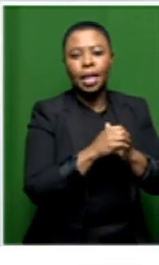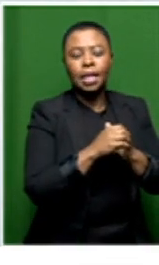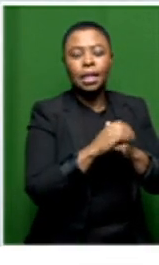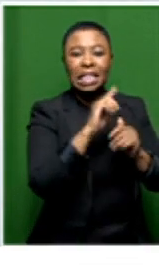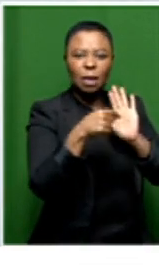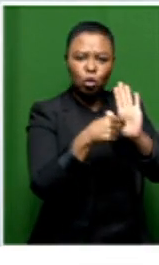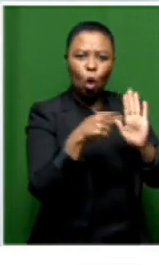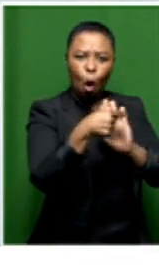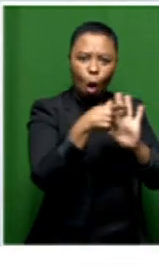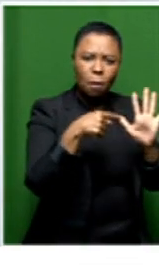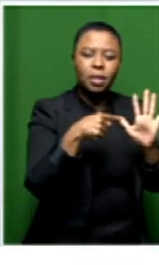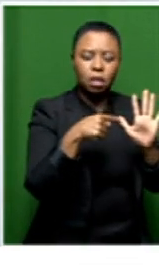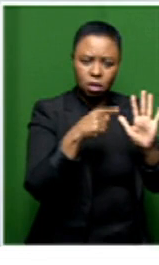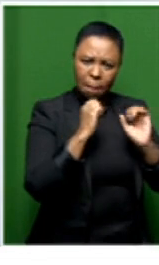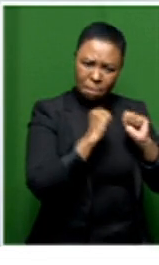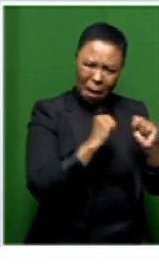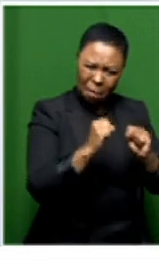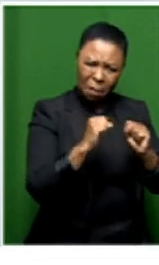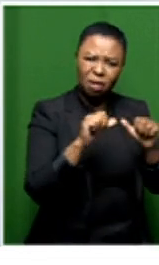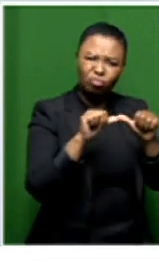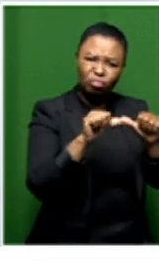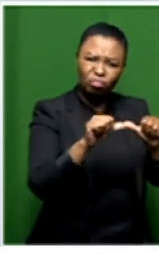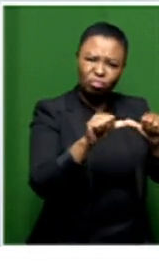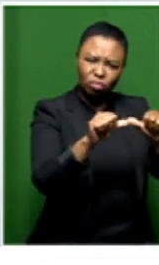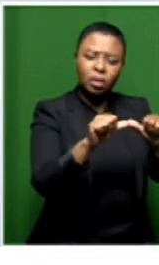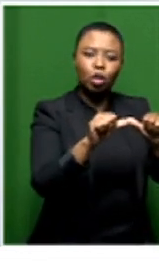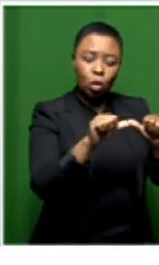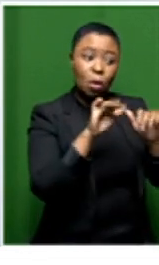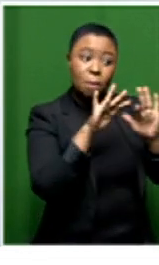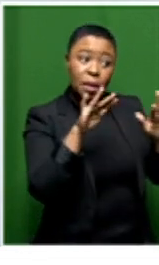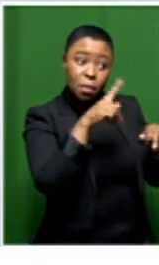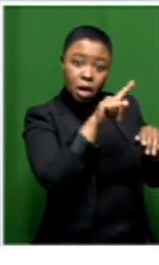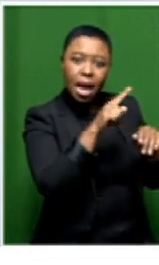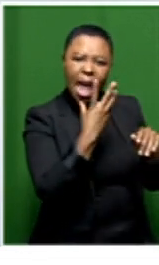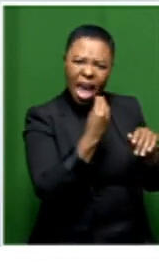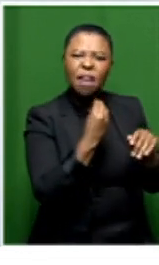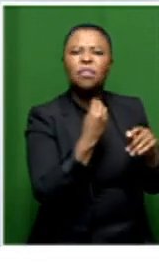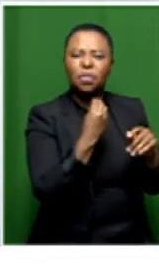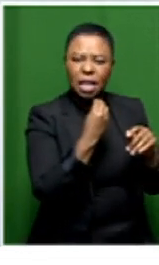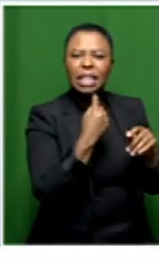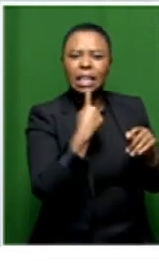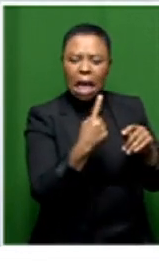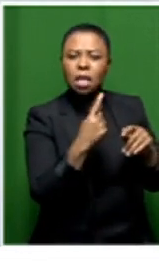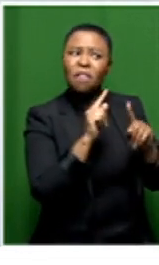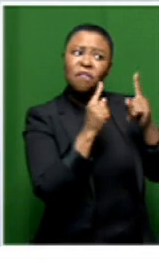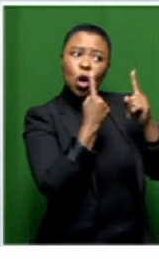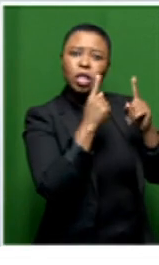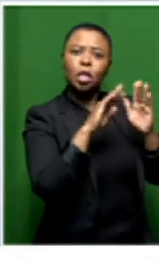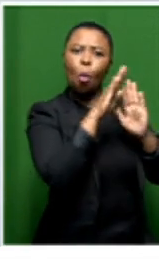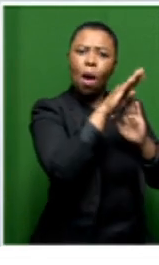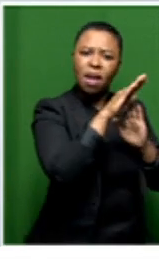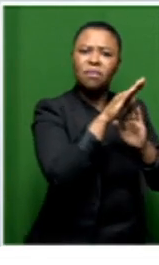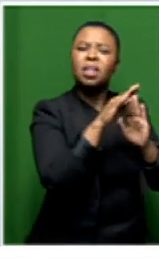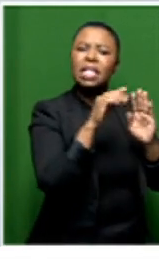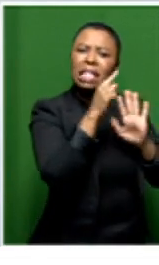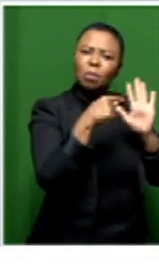and we know of individuals that are complaining of these persistent symptoms from the first wave already and it's very common